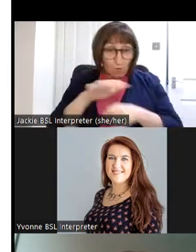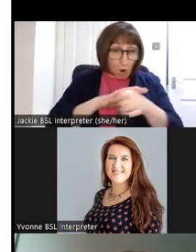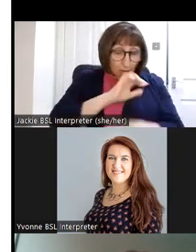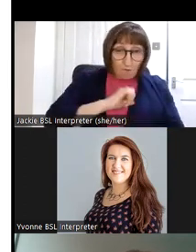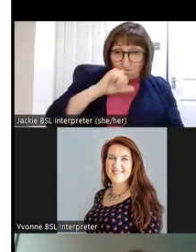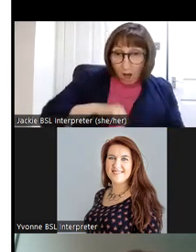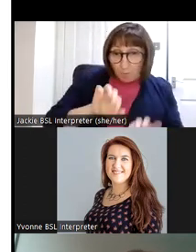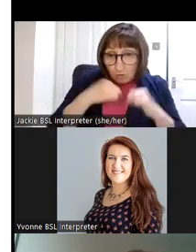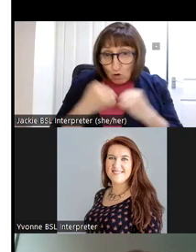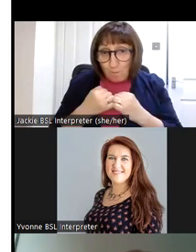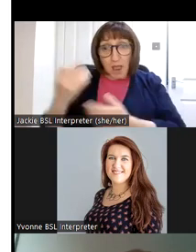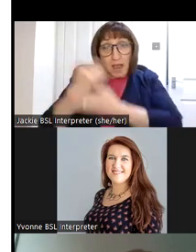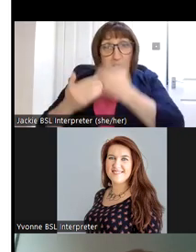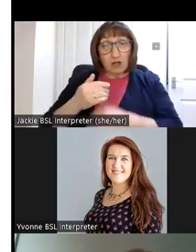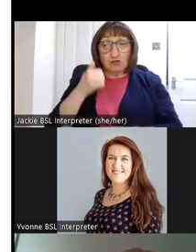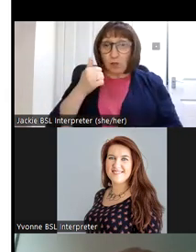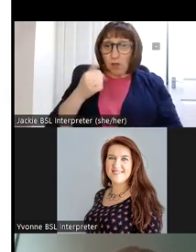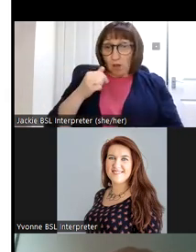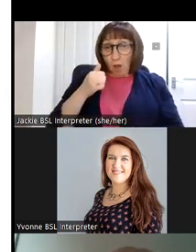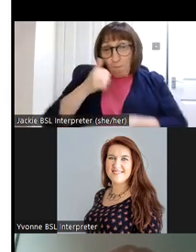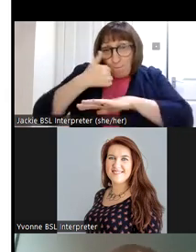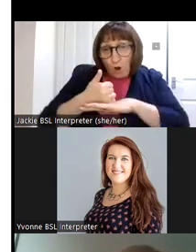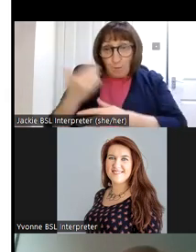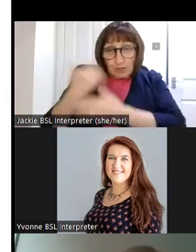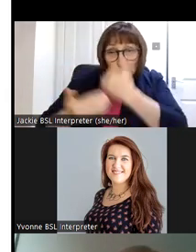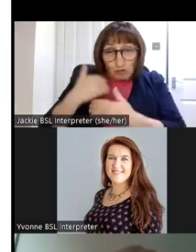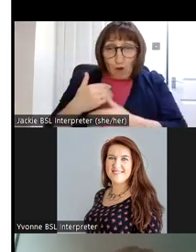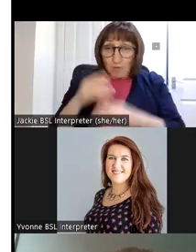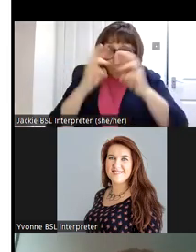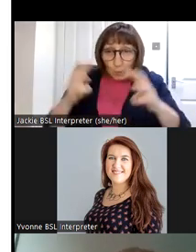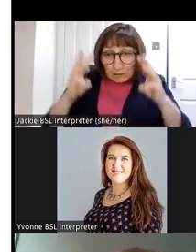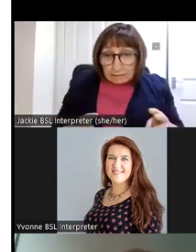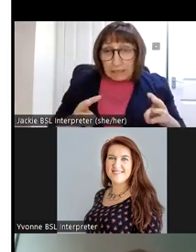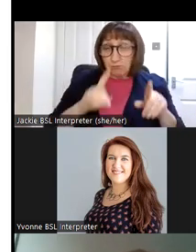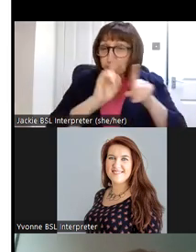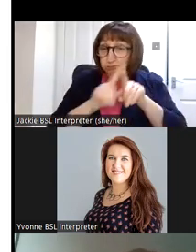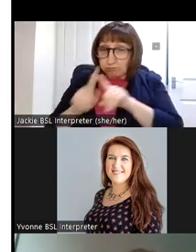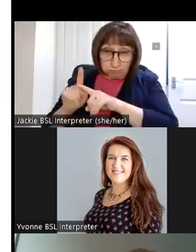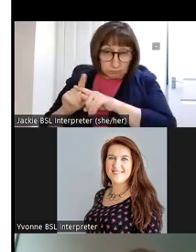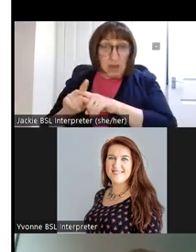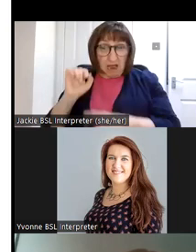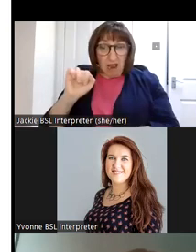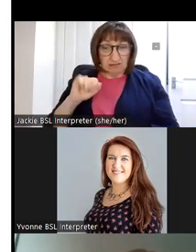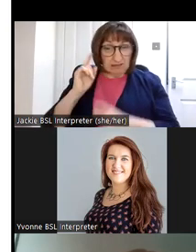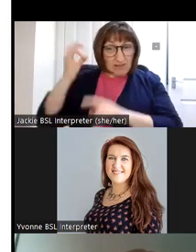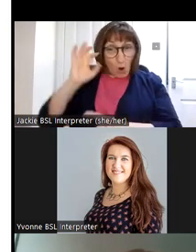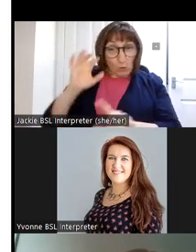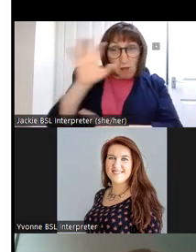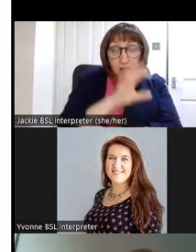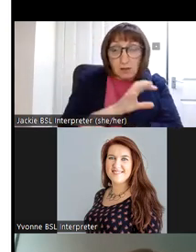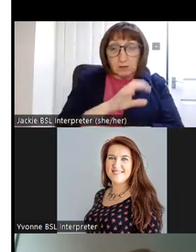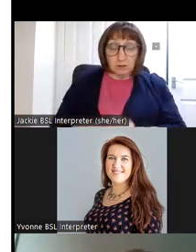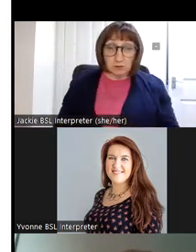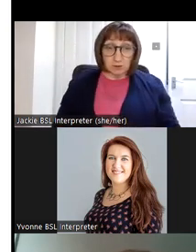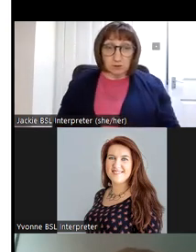groups national monument service um museums and local the local authority here um I can